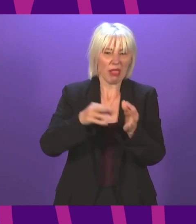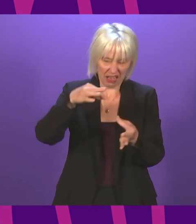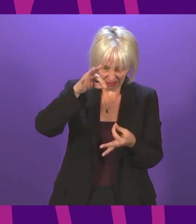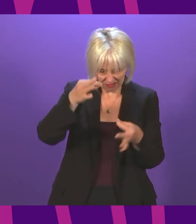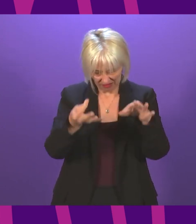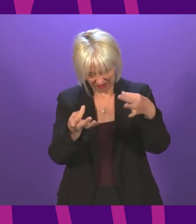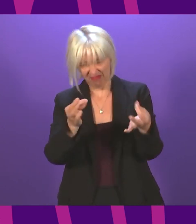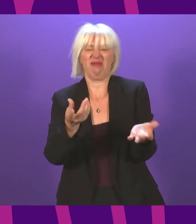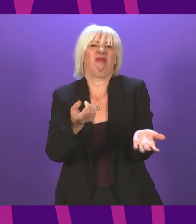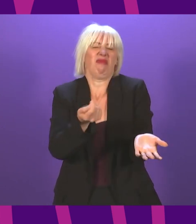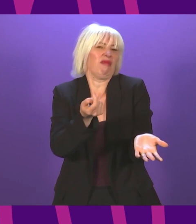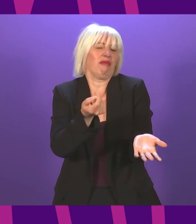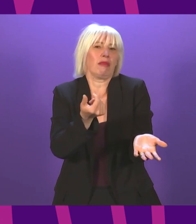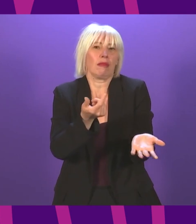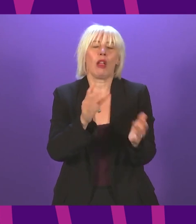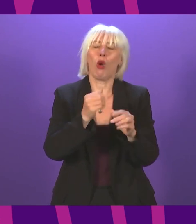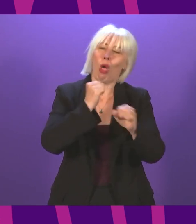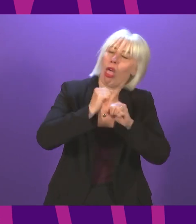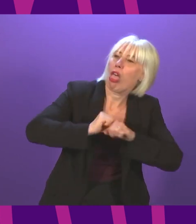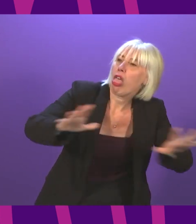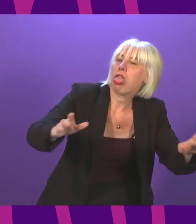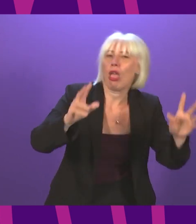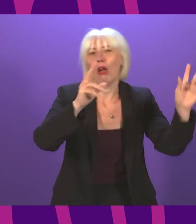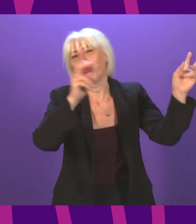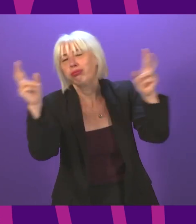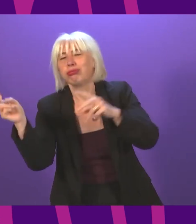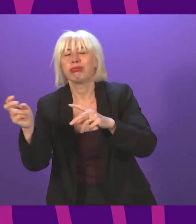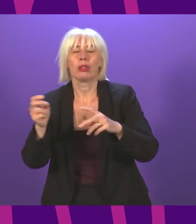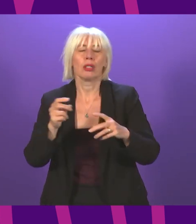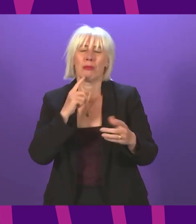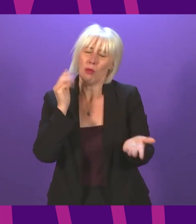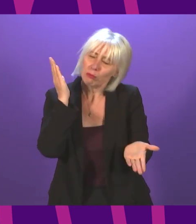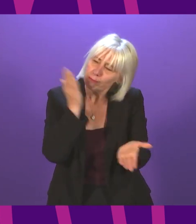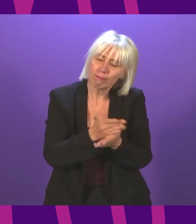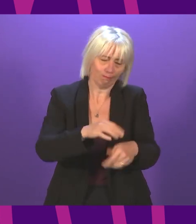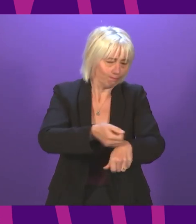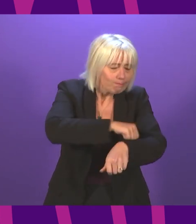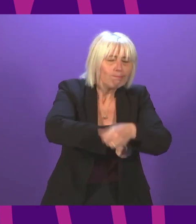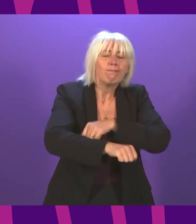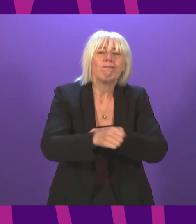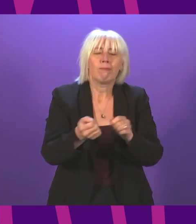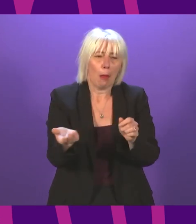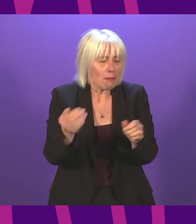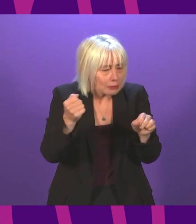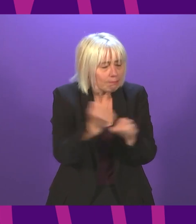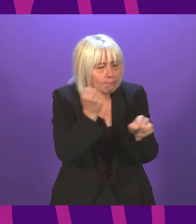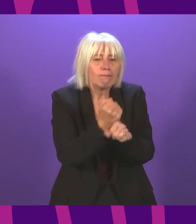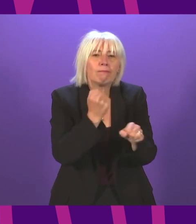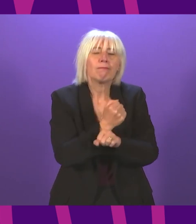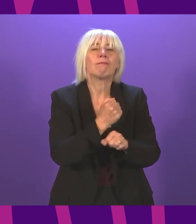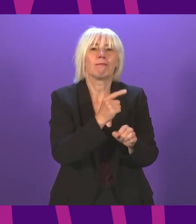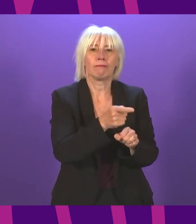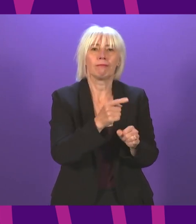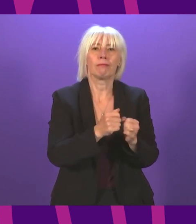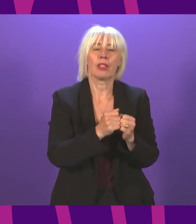More a slogan and PR exercise than a genuine effort to rebuild our NHS. So let's look at what the experts say. A recovery